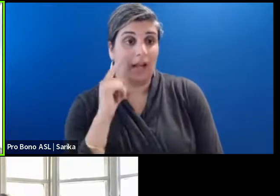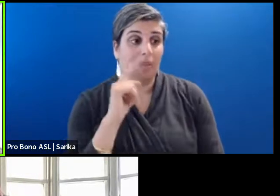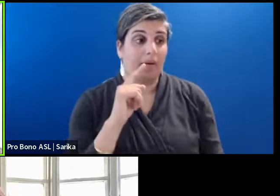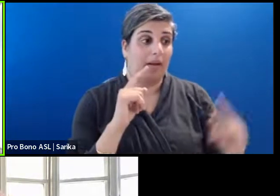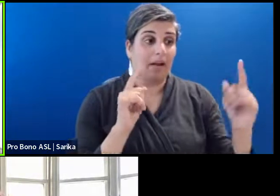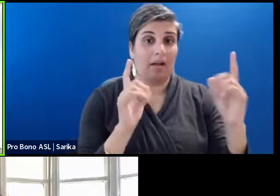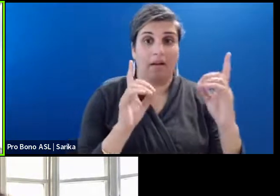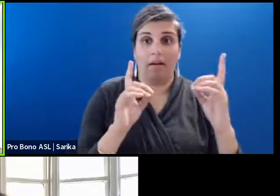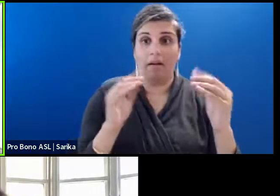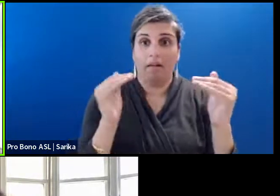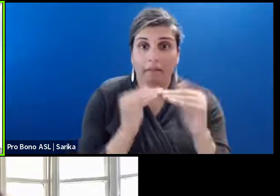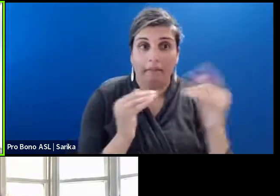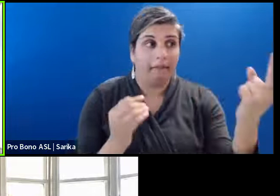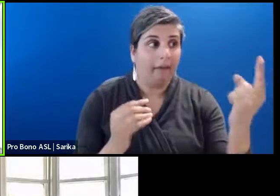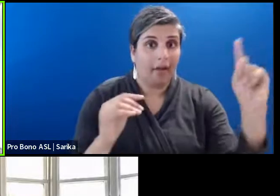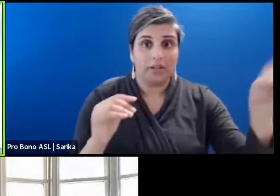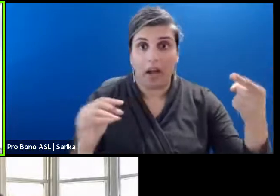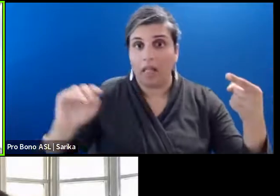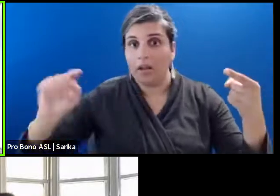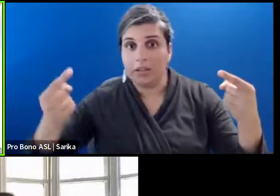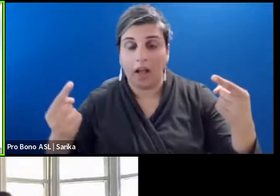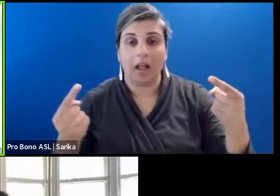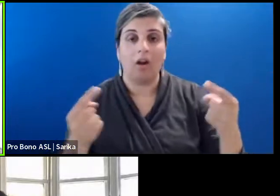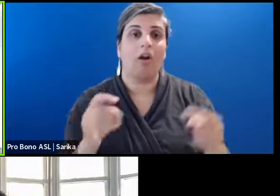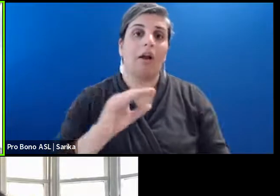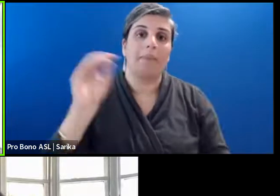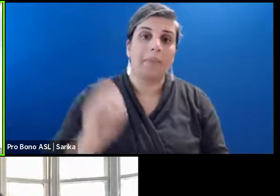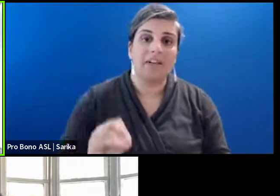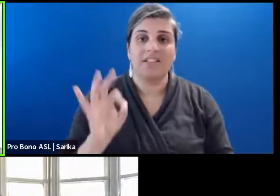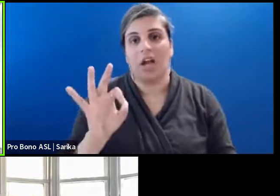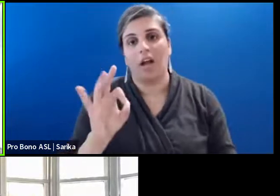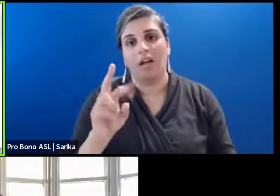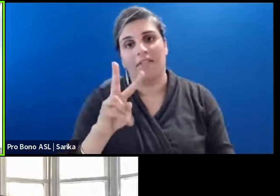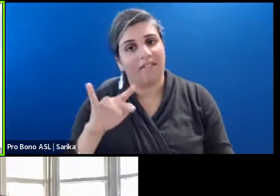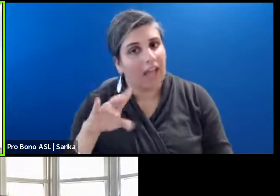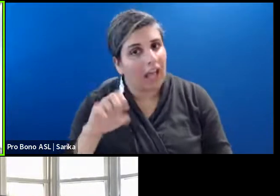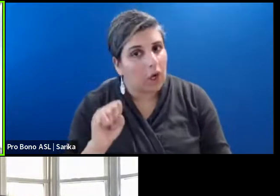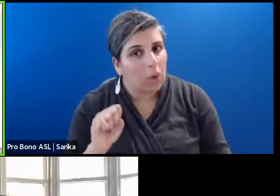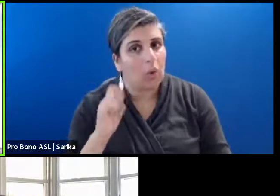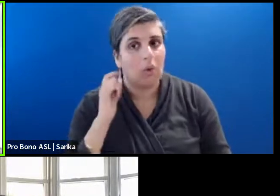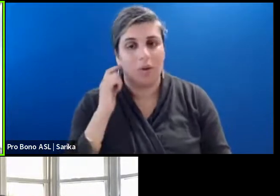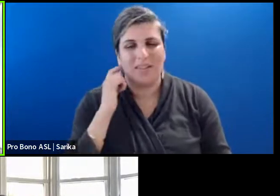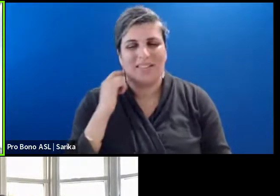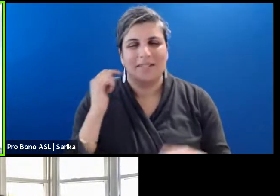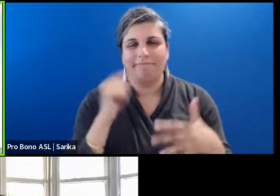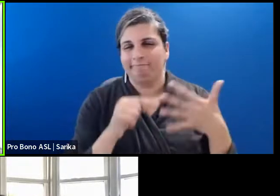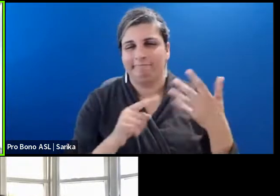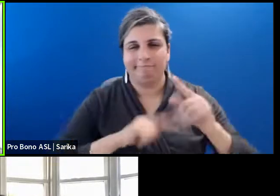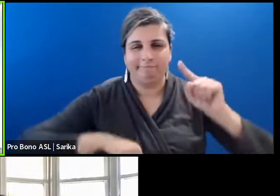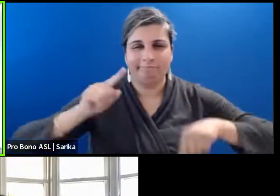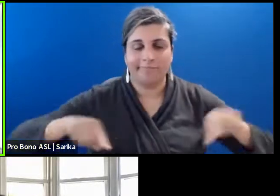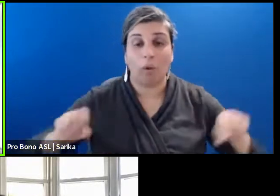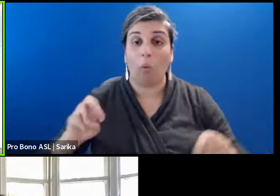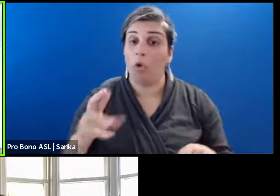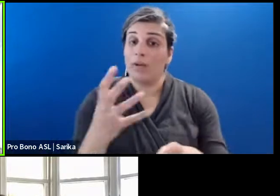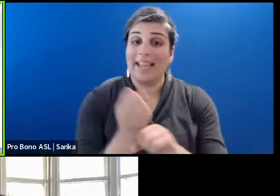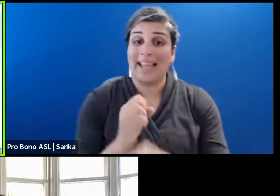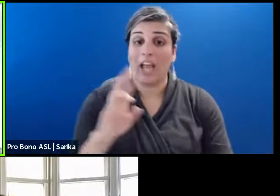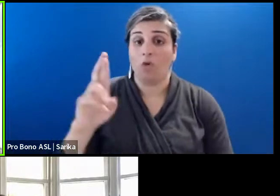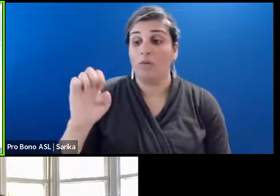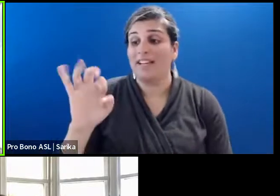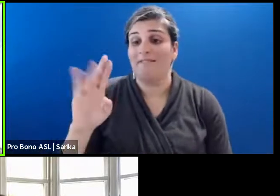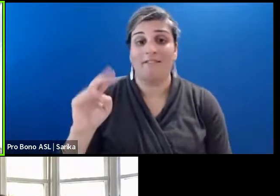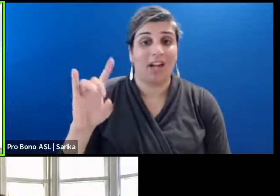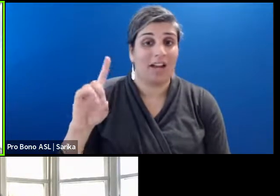can be a percentage of the actual value of the instrument or different things like that. Or you can get a refund, meaning you